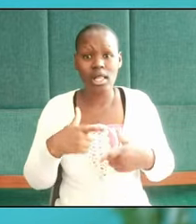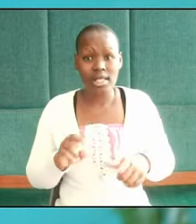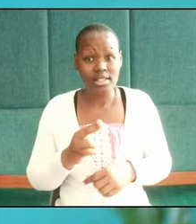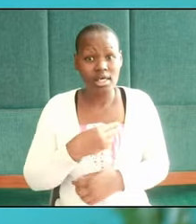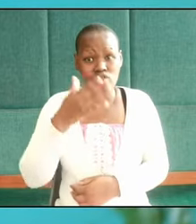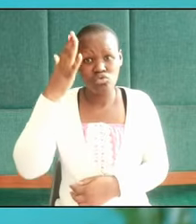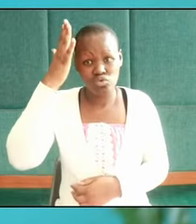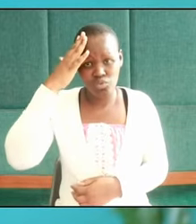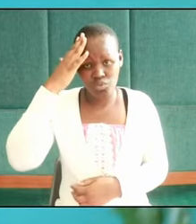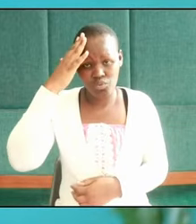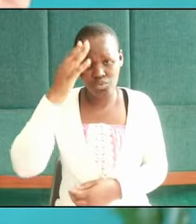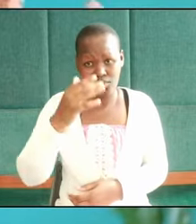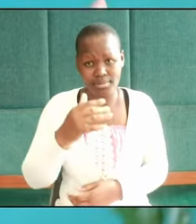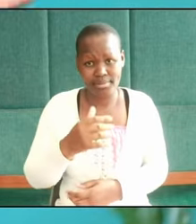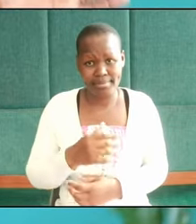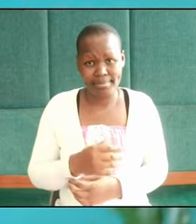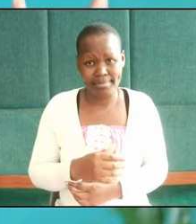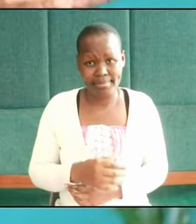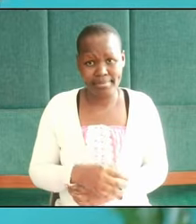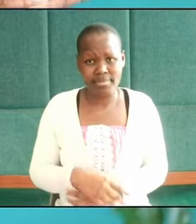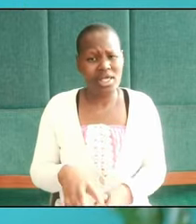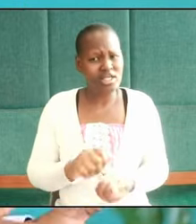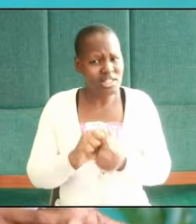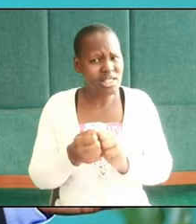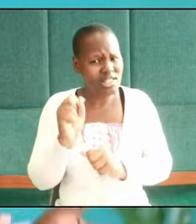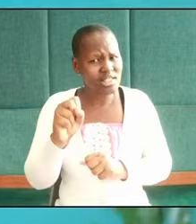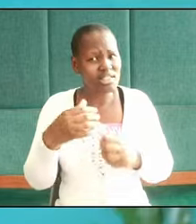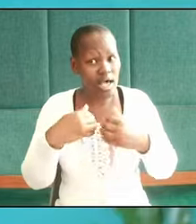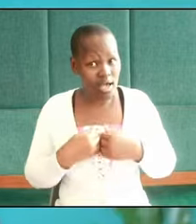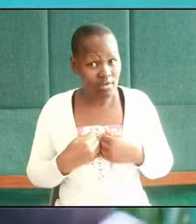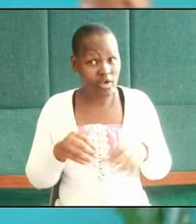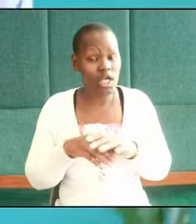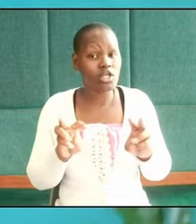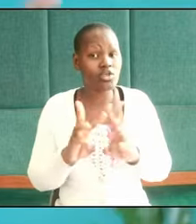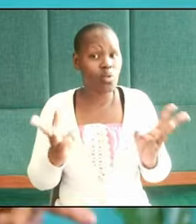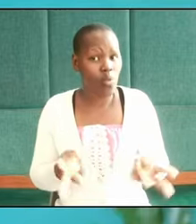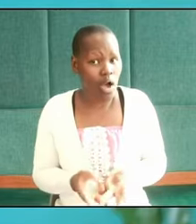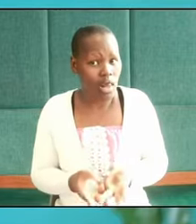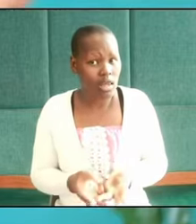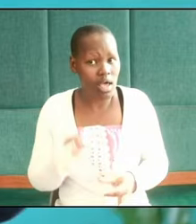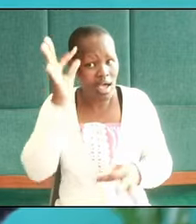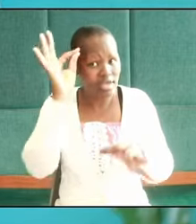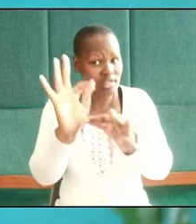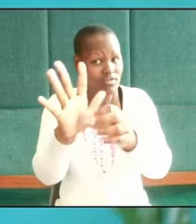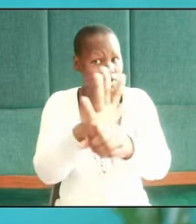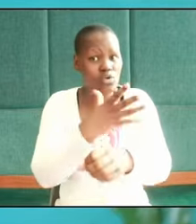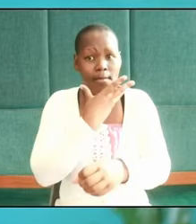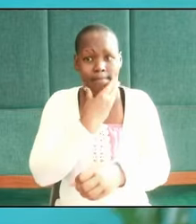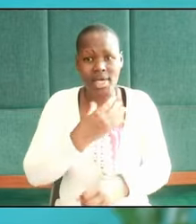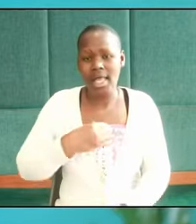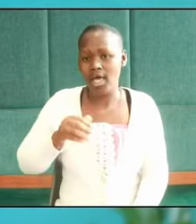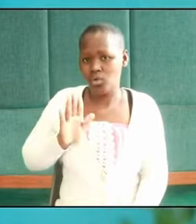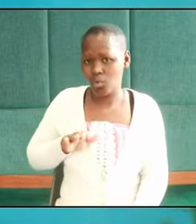that despite the changes that we have in this world as the faithful men and